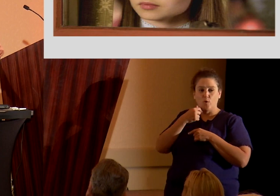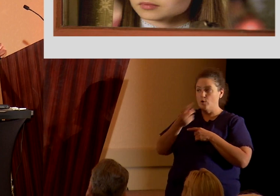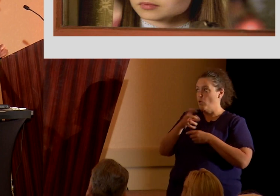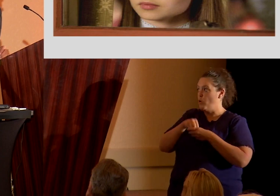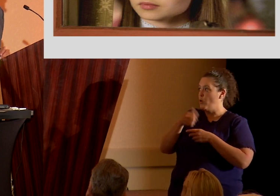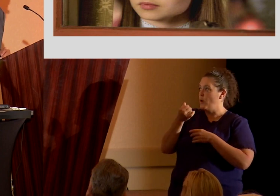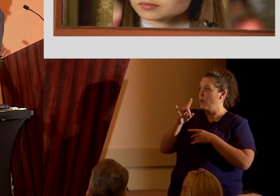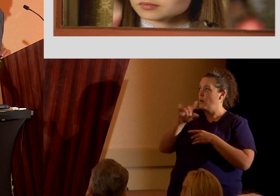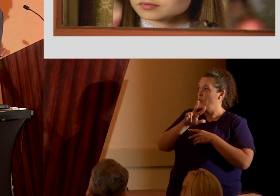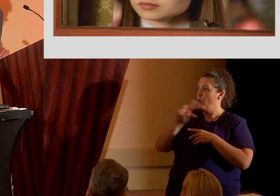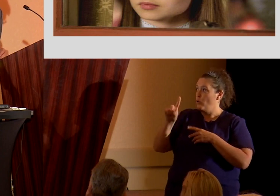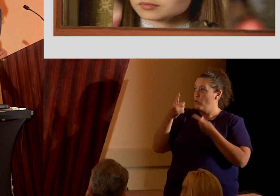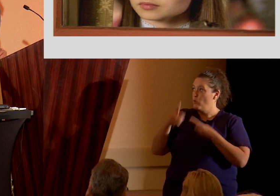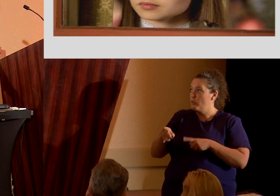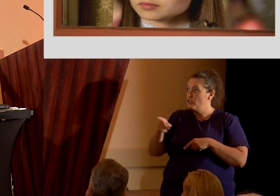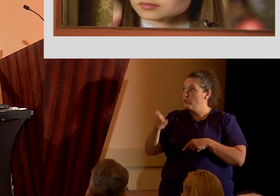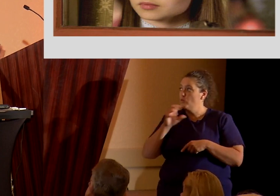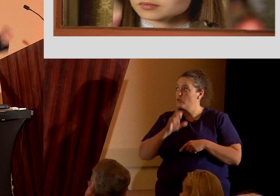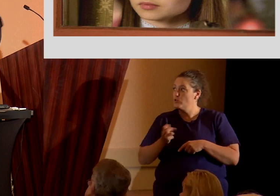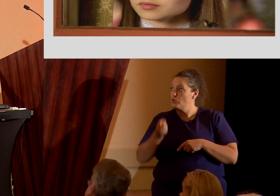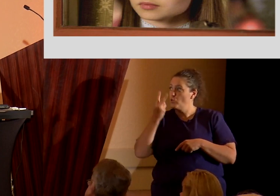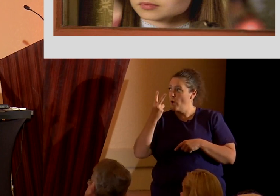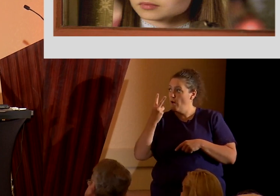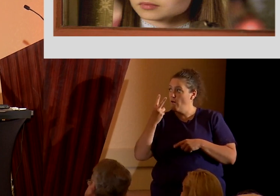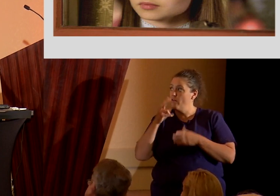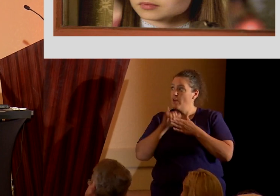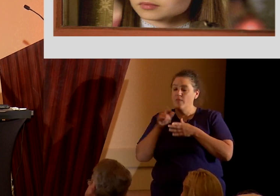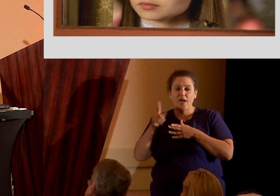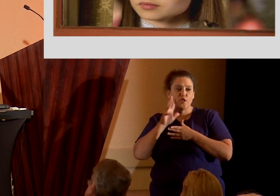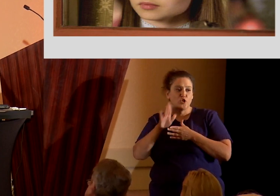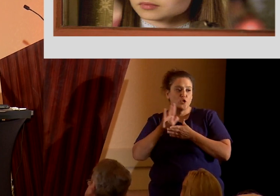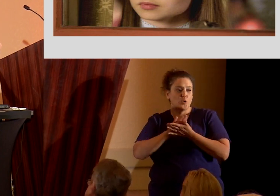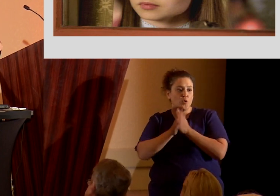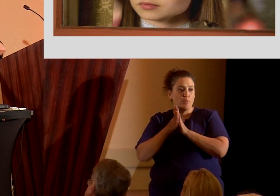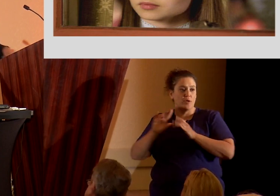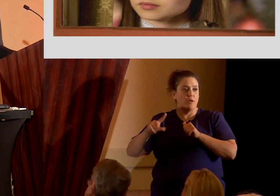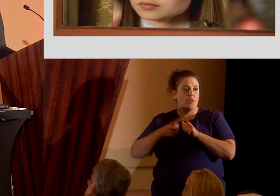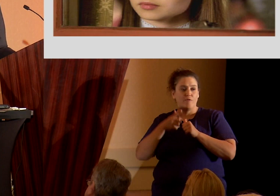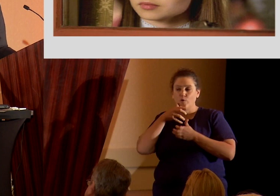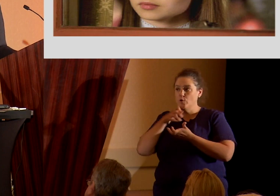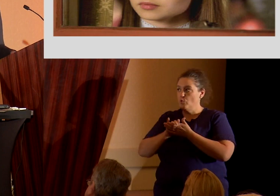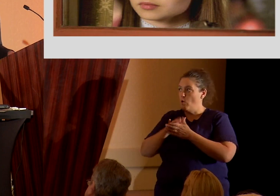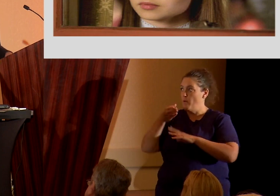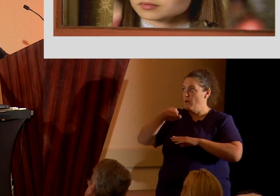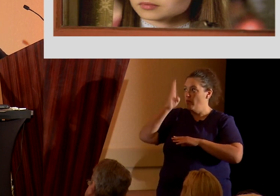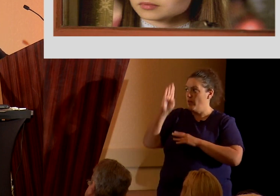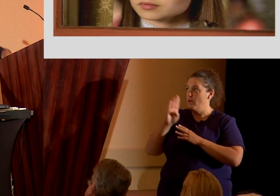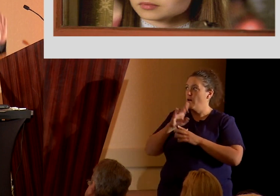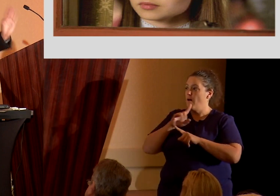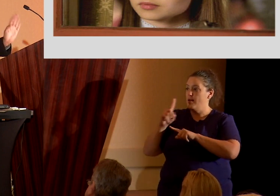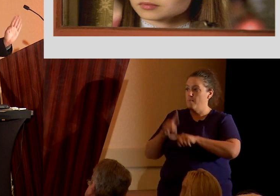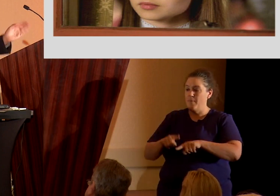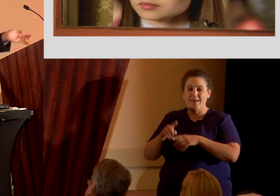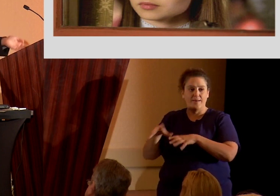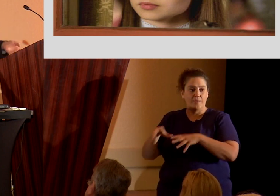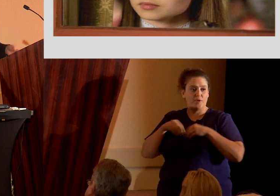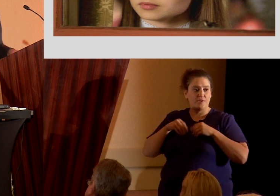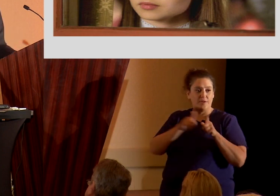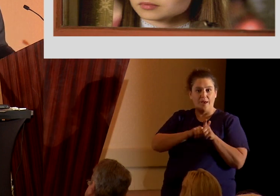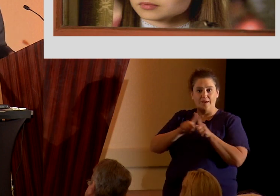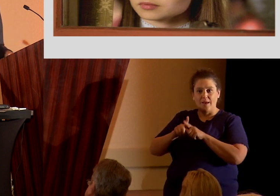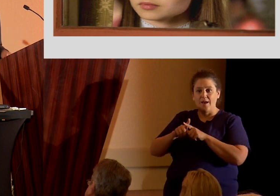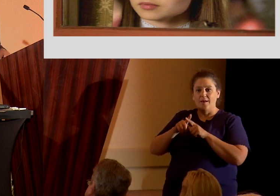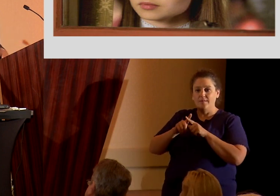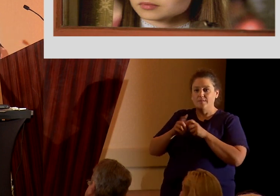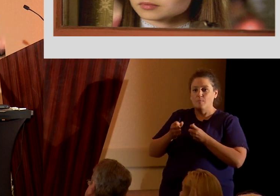when she was 12, that she would be the first woman that God commanded him to take as a plural wife. It wasn't his idea. God